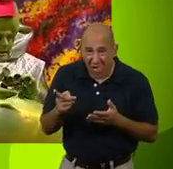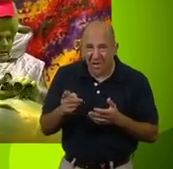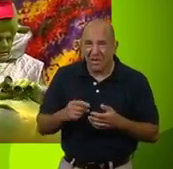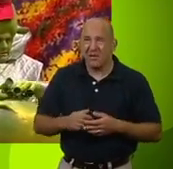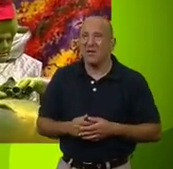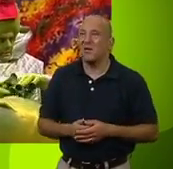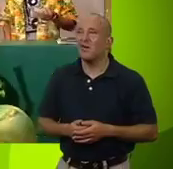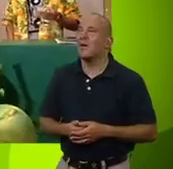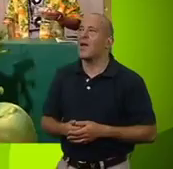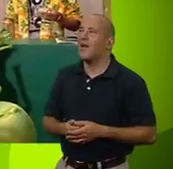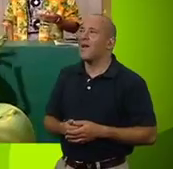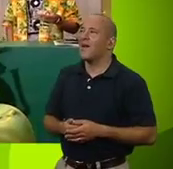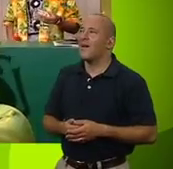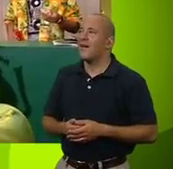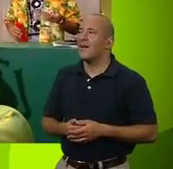I see.